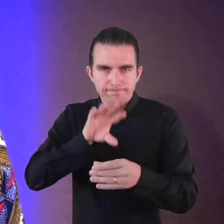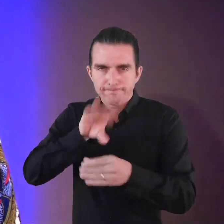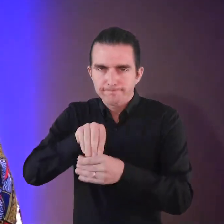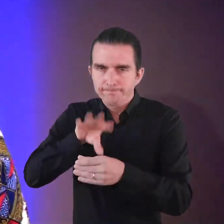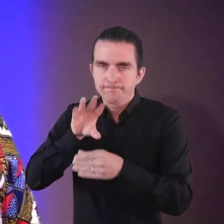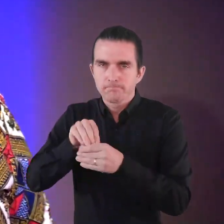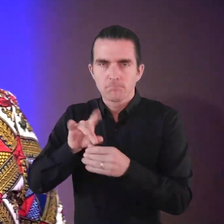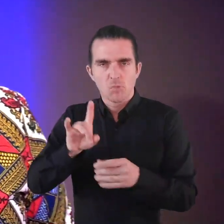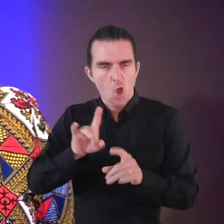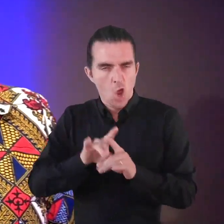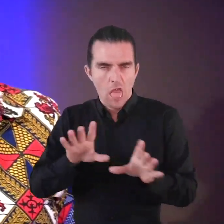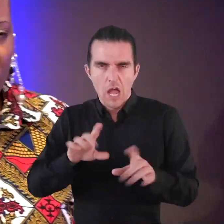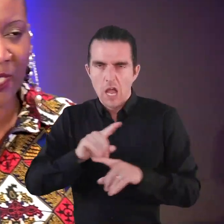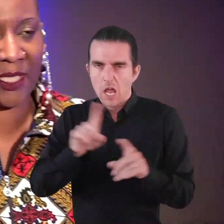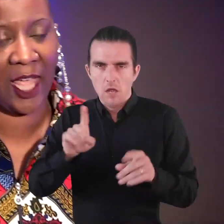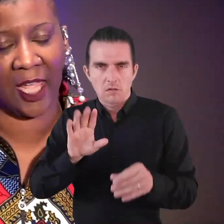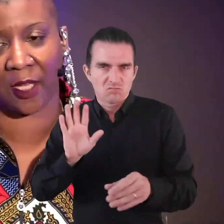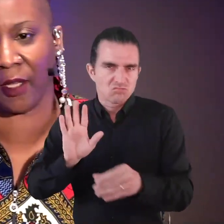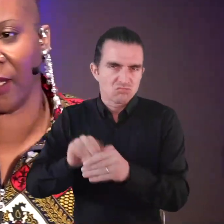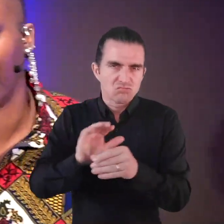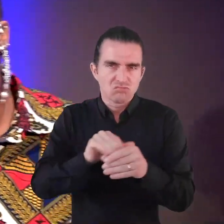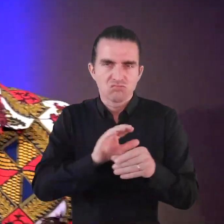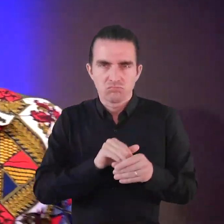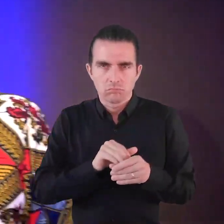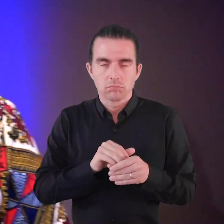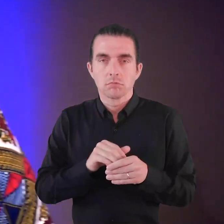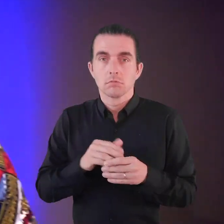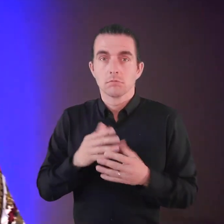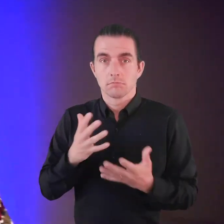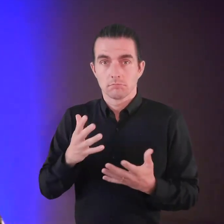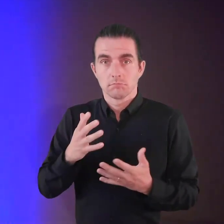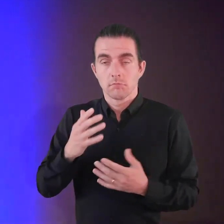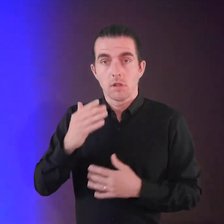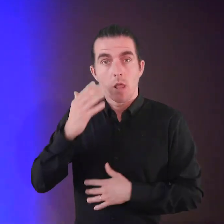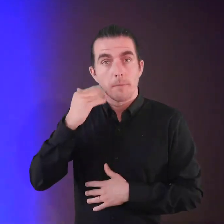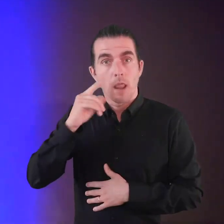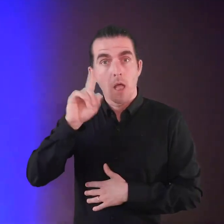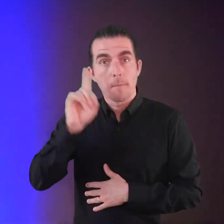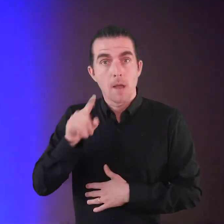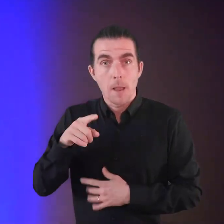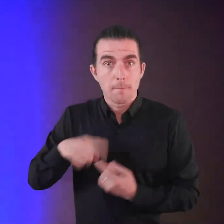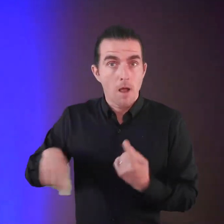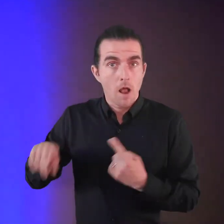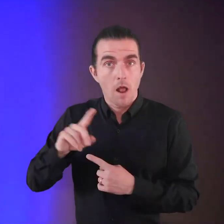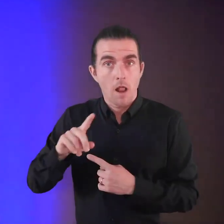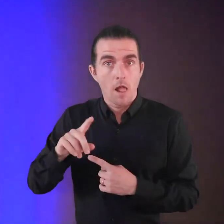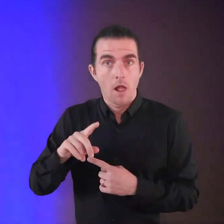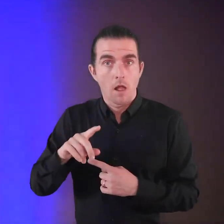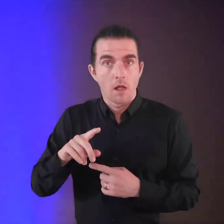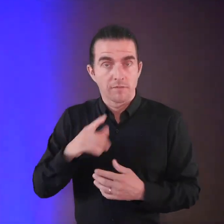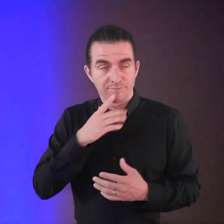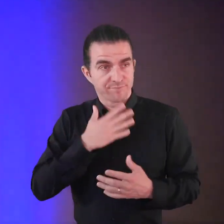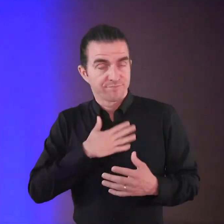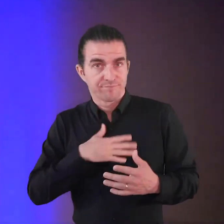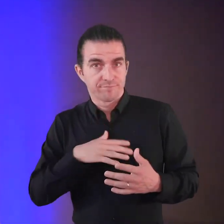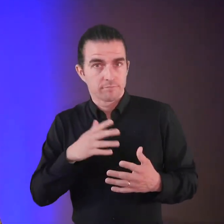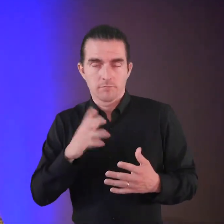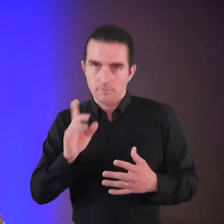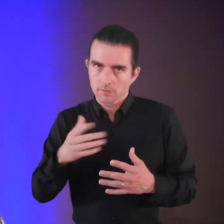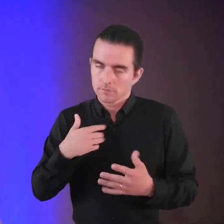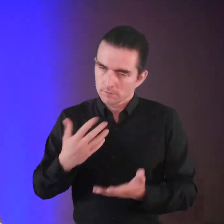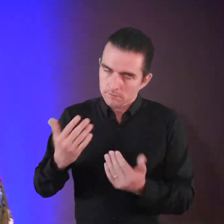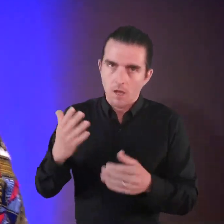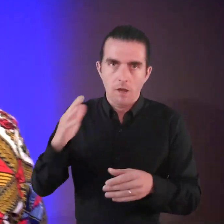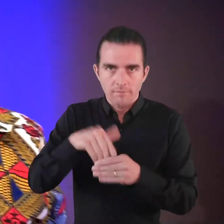Participation. What does it take for a disempowered black community to be involved in a weapon